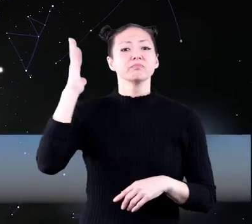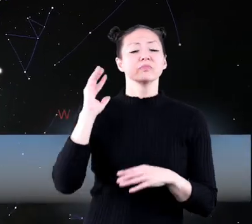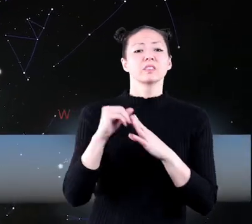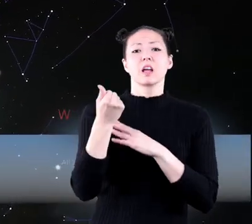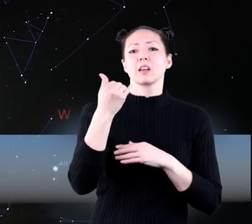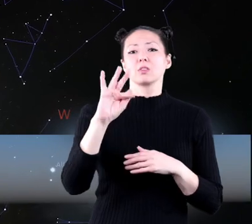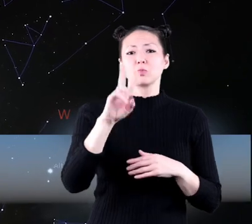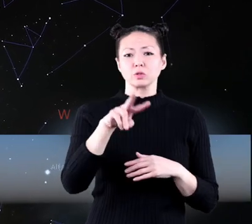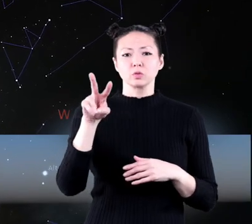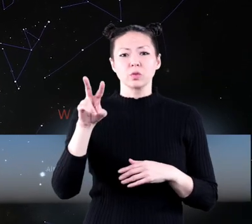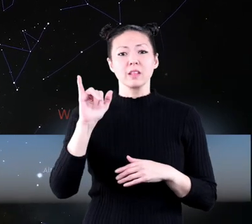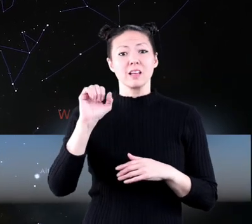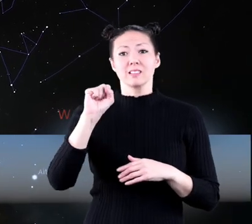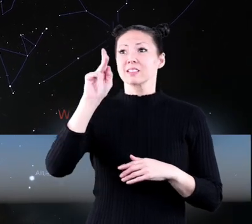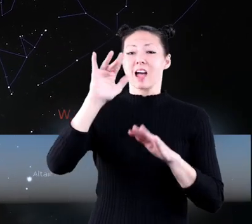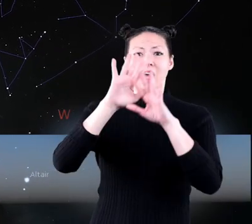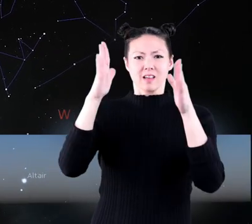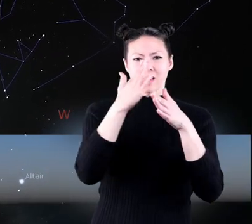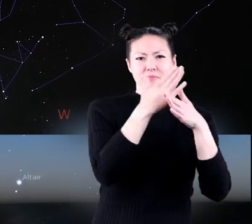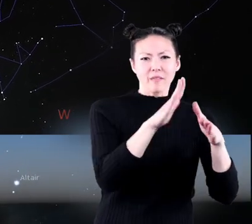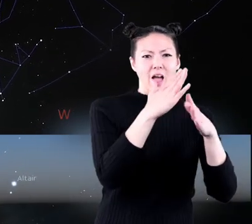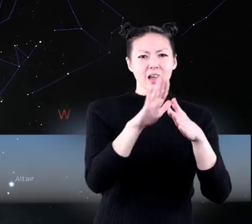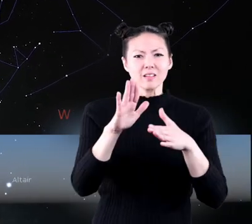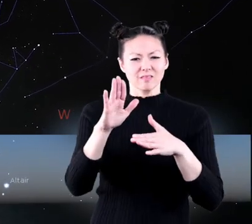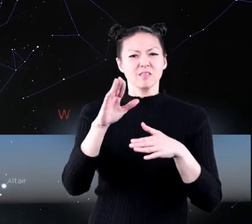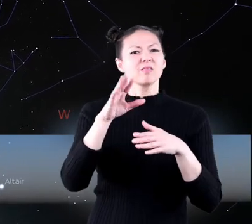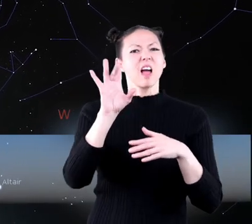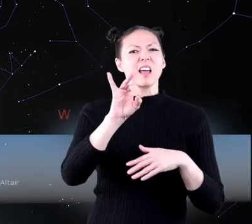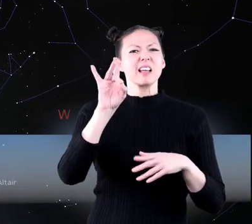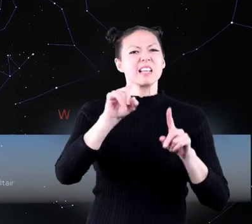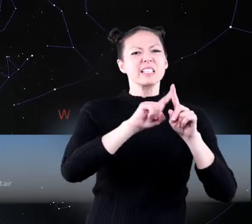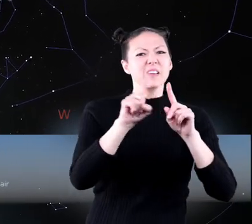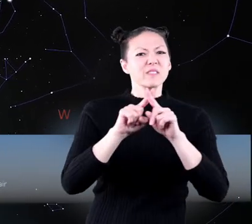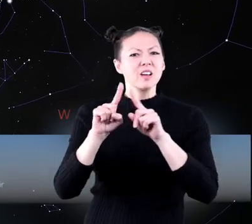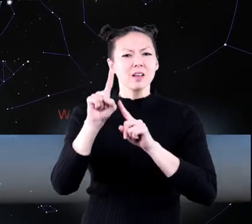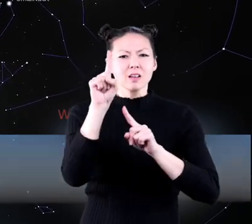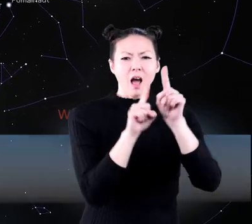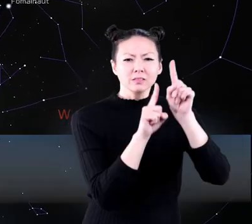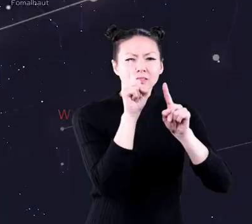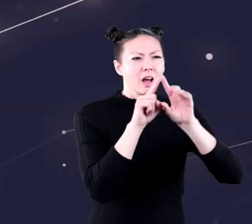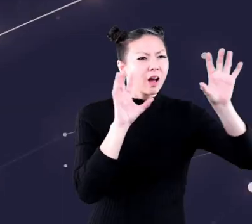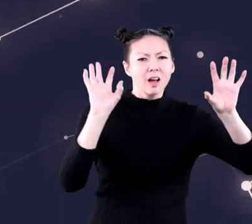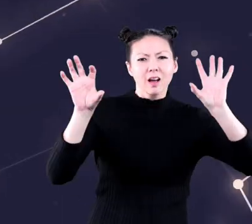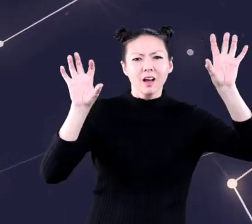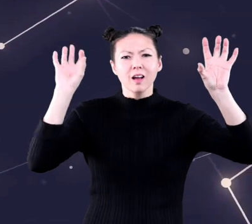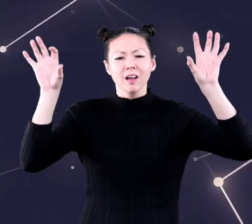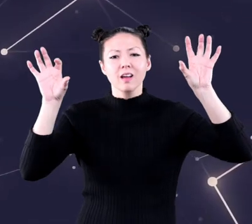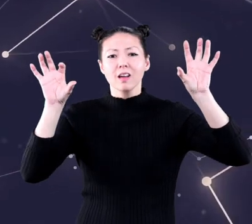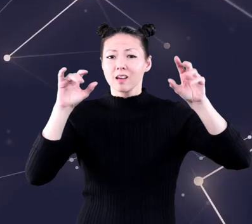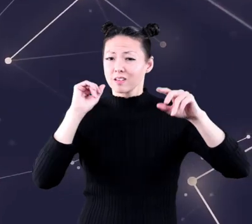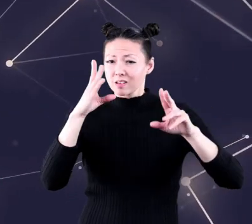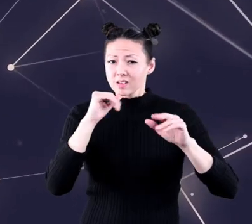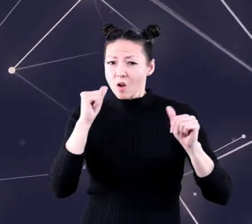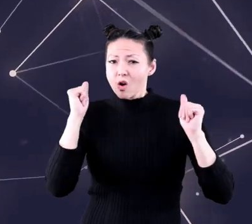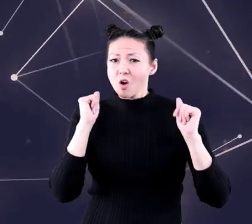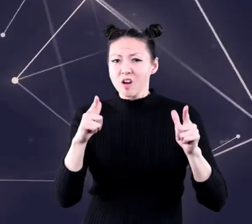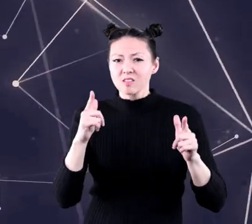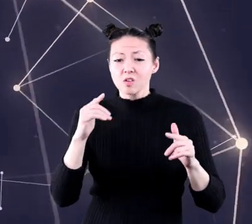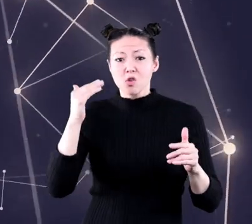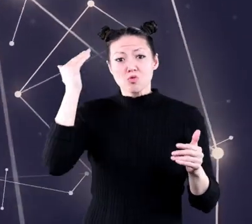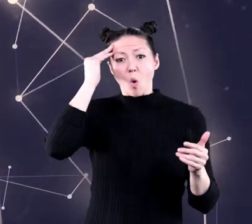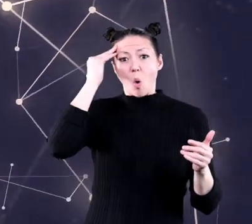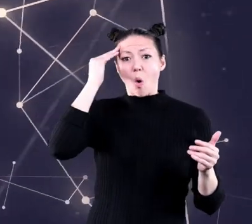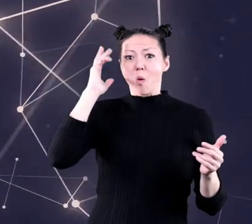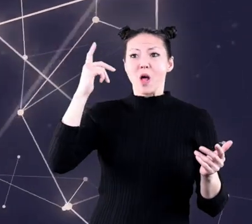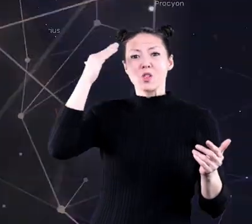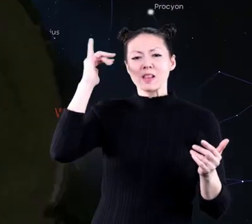1922, the sky was divided into 88 different constellations. But not all of them are as well known as